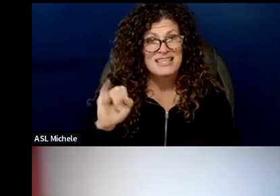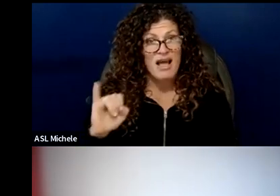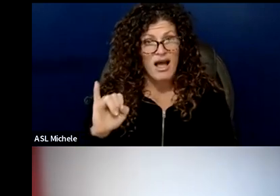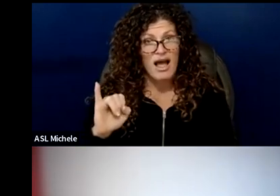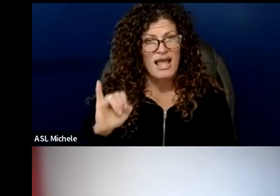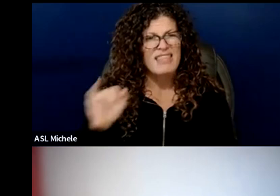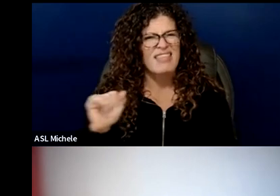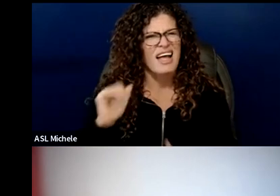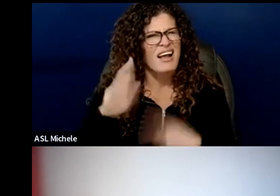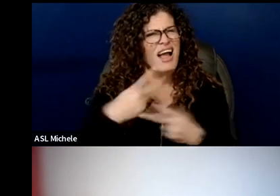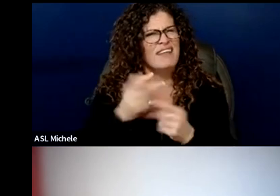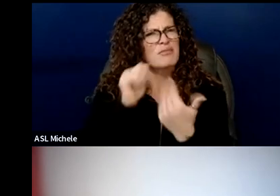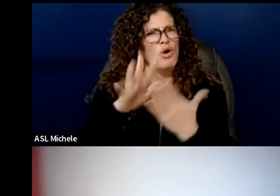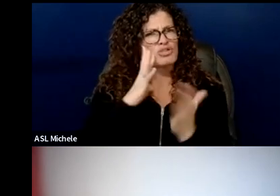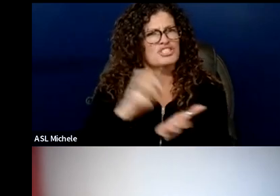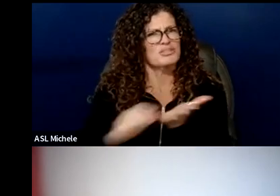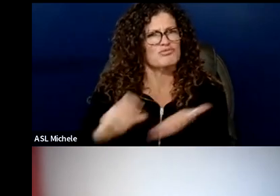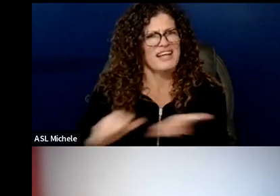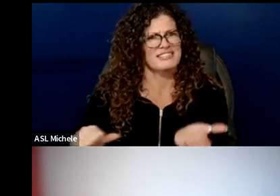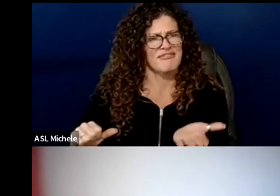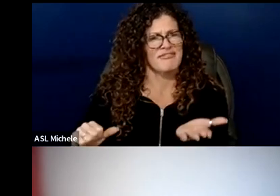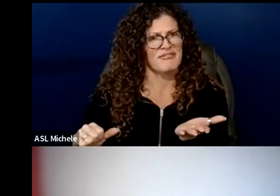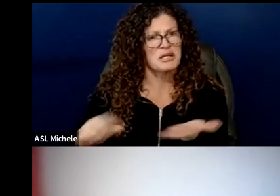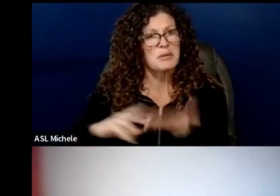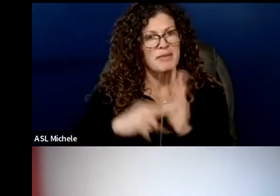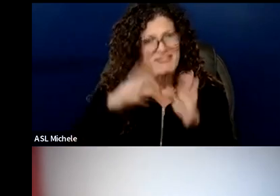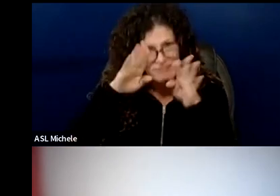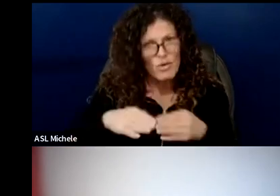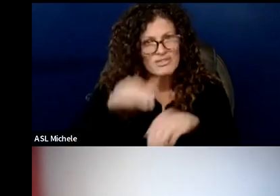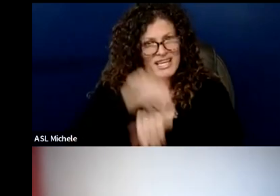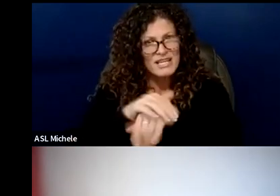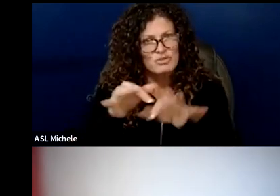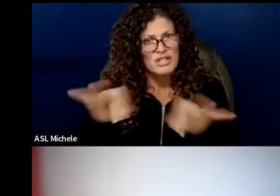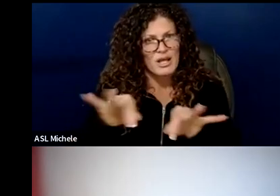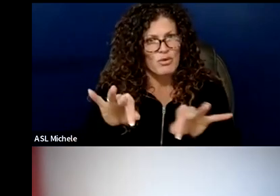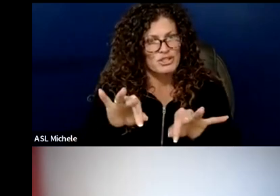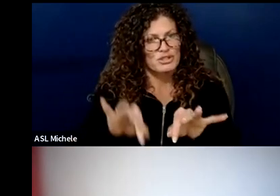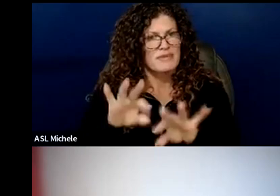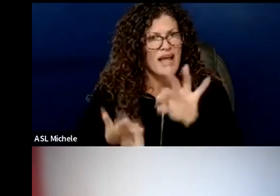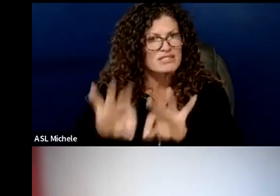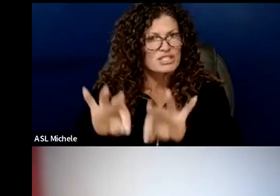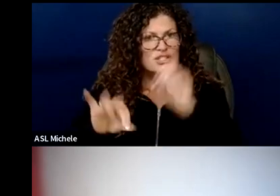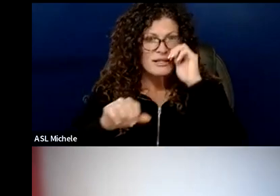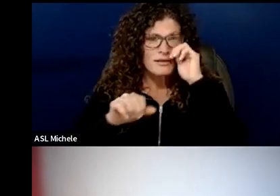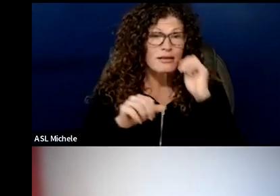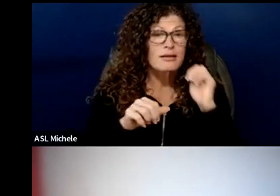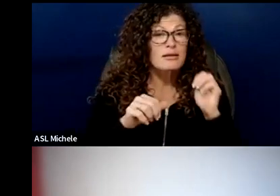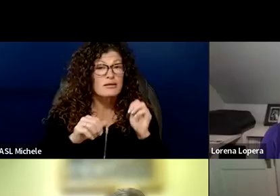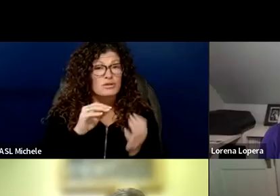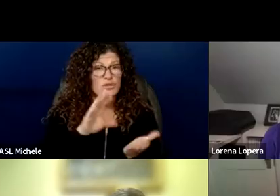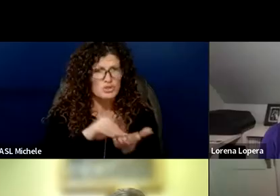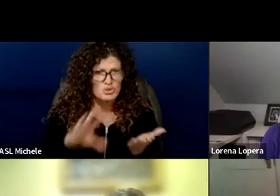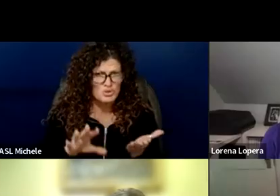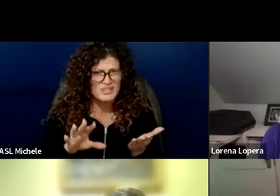model the goal is exclusively english language acquisition many students ultimately attain english